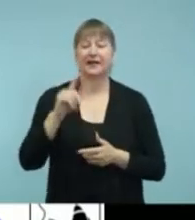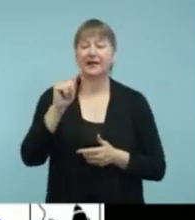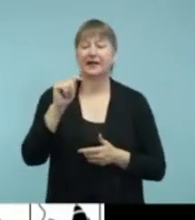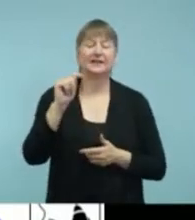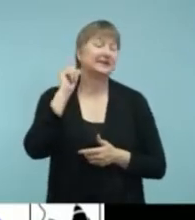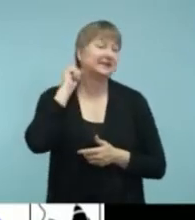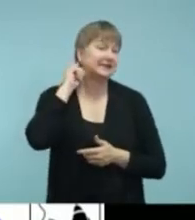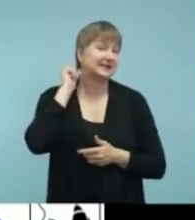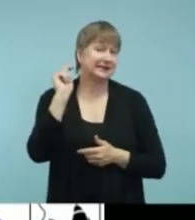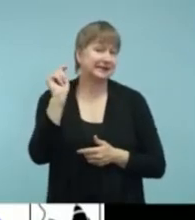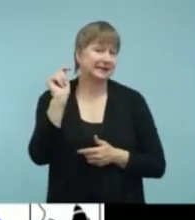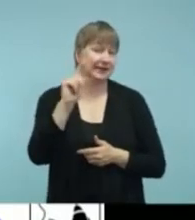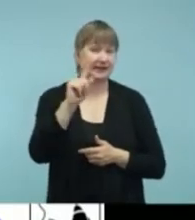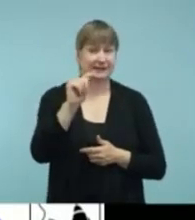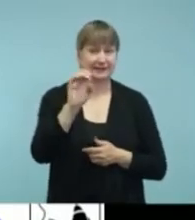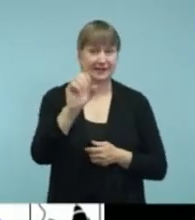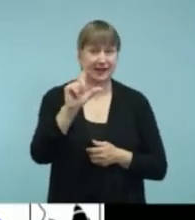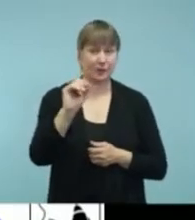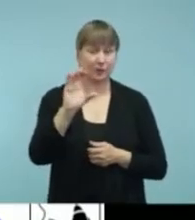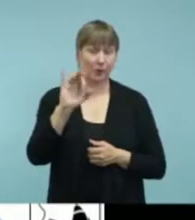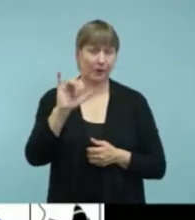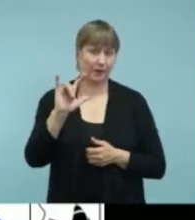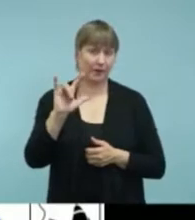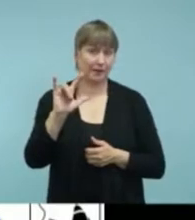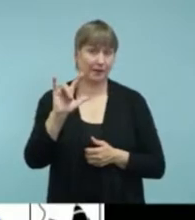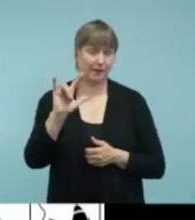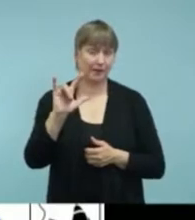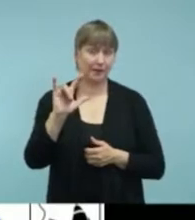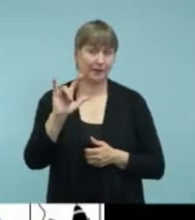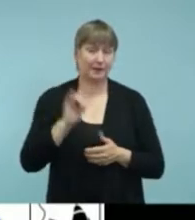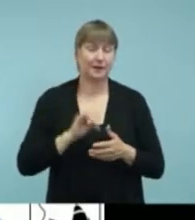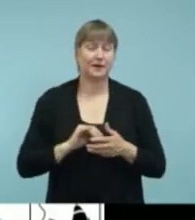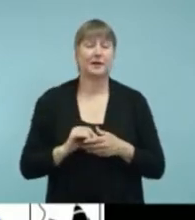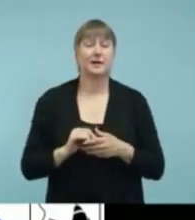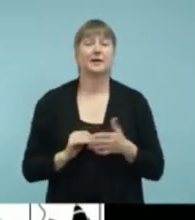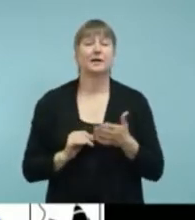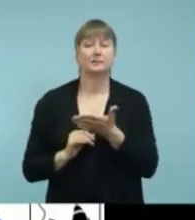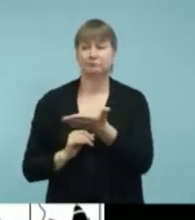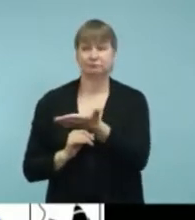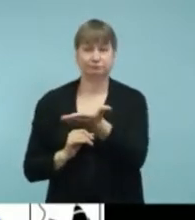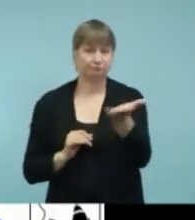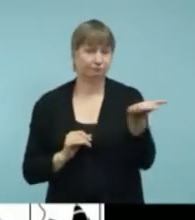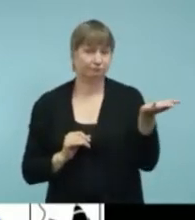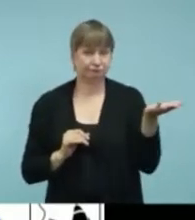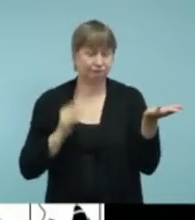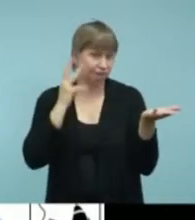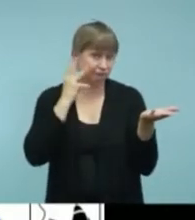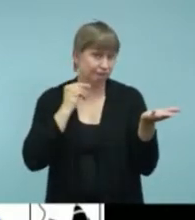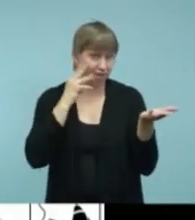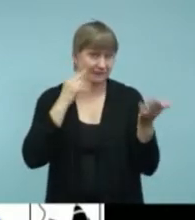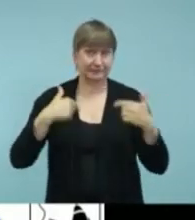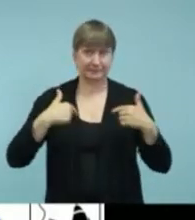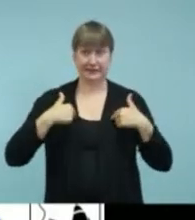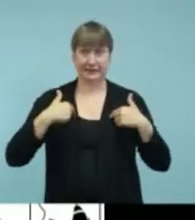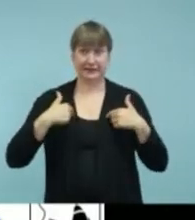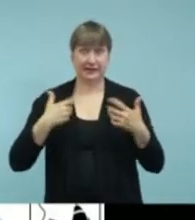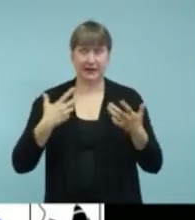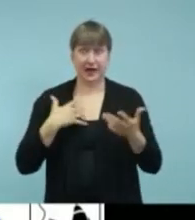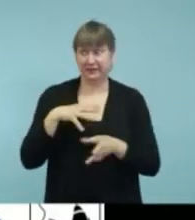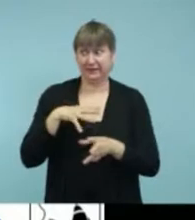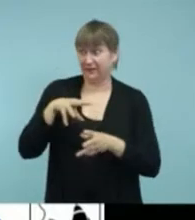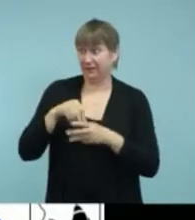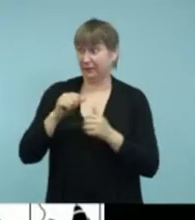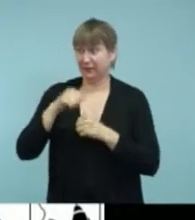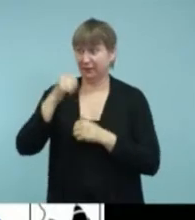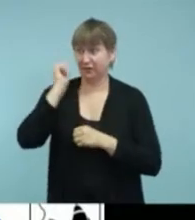the T-coil setting on their amplifications. Now, for those of you that have been around a while, like me, I mean, I've been doing this now for